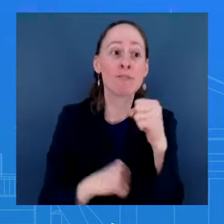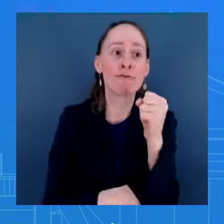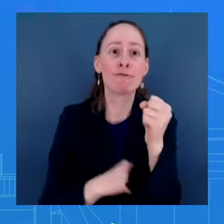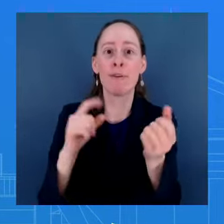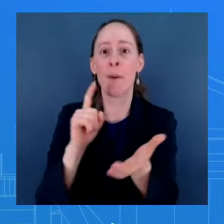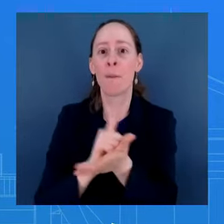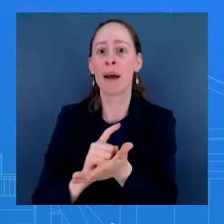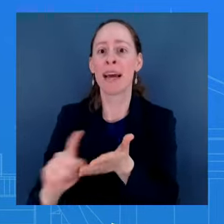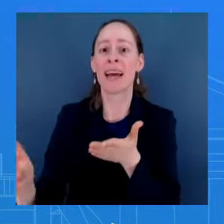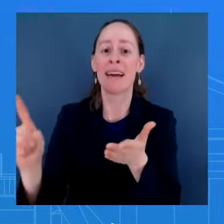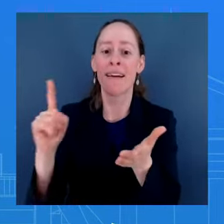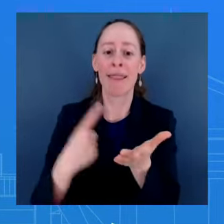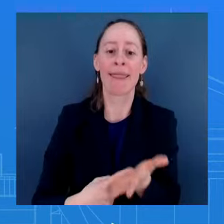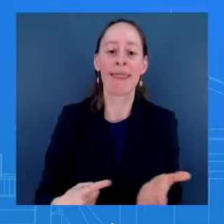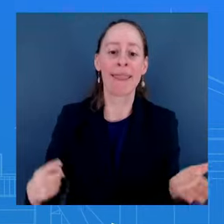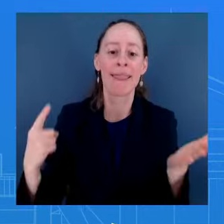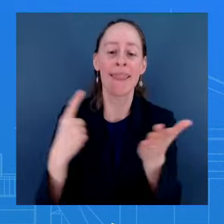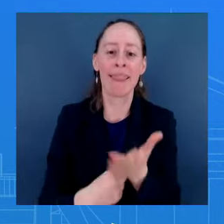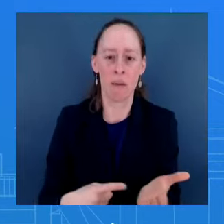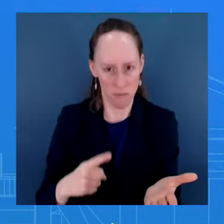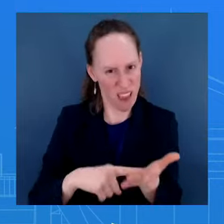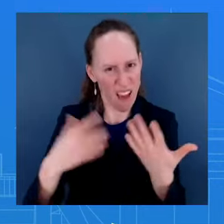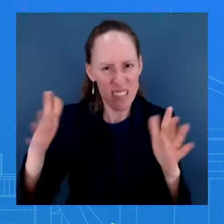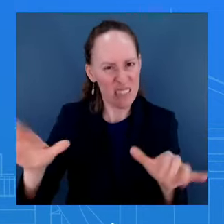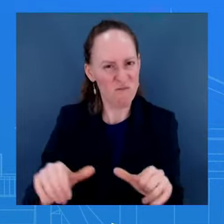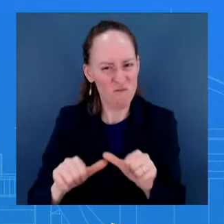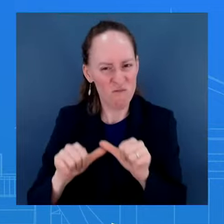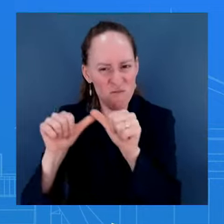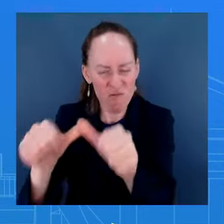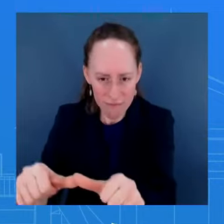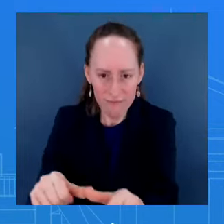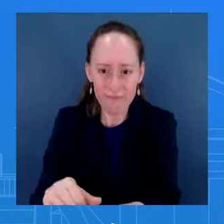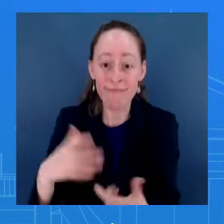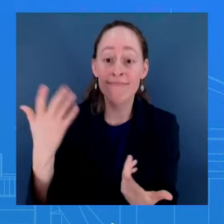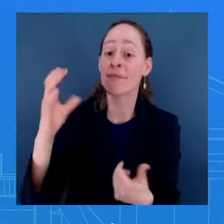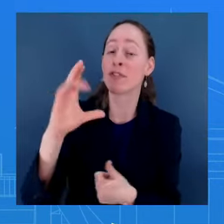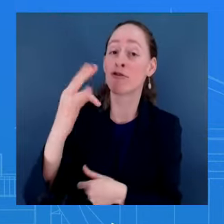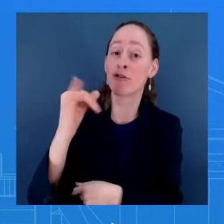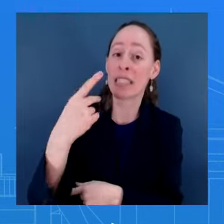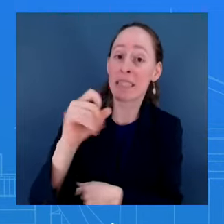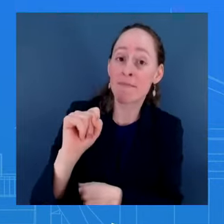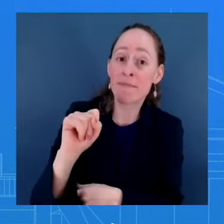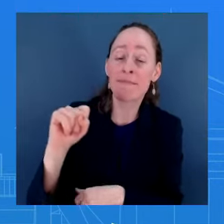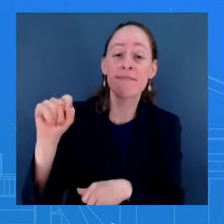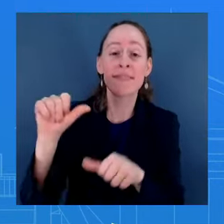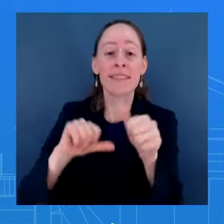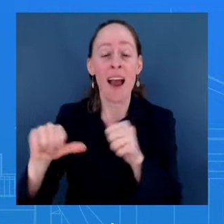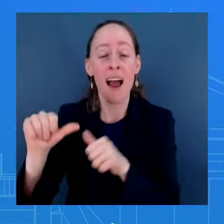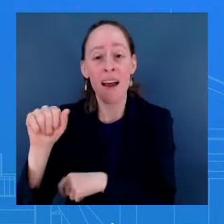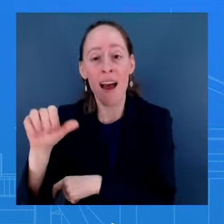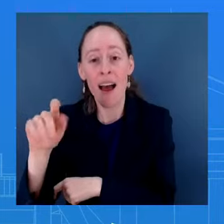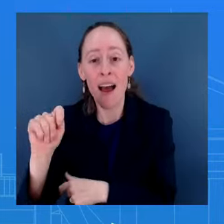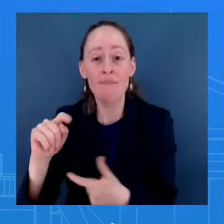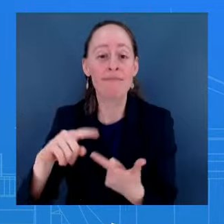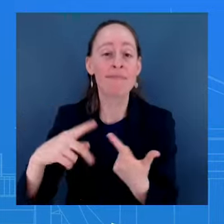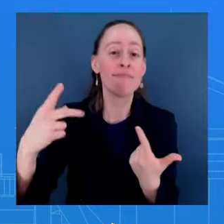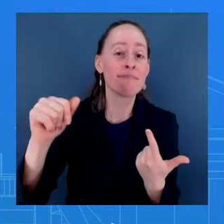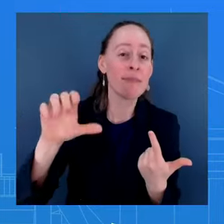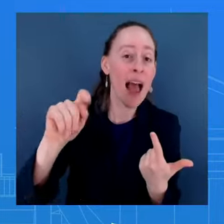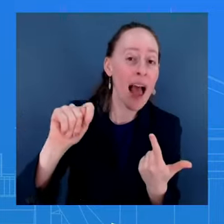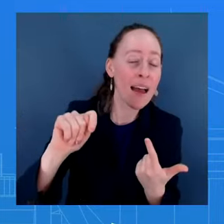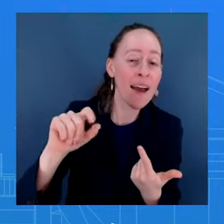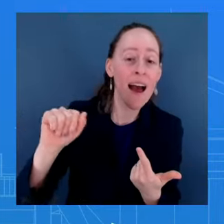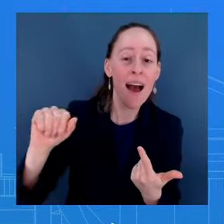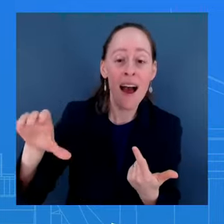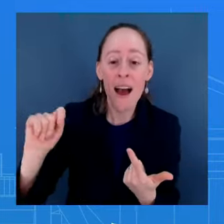about the Chips and Science Act, which is bringing home manufacturers. 800,000 jobs have been created. This is what the president's been able to